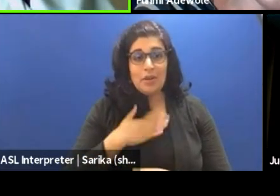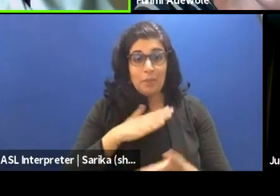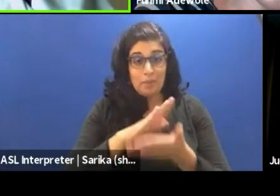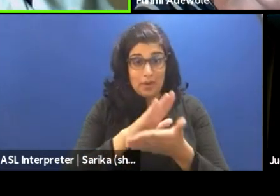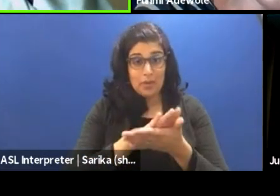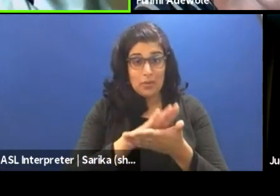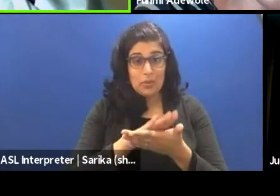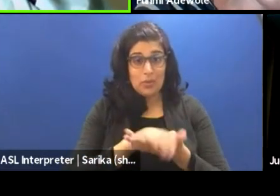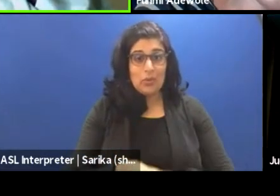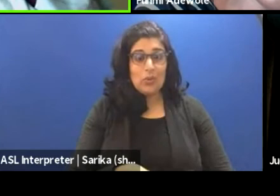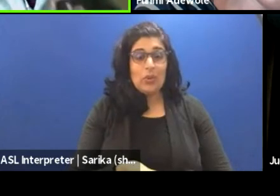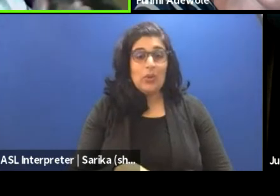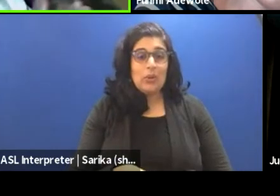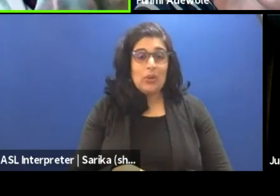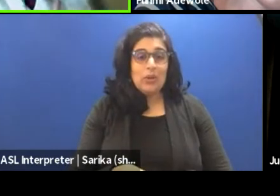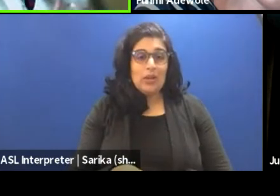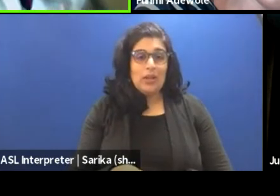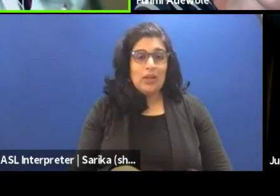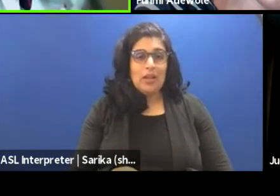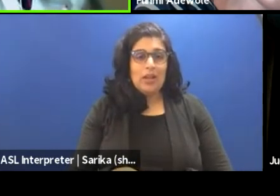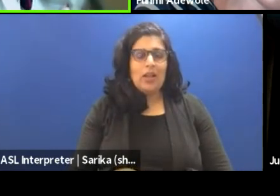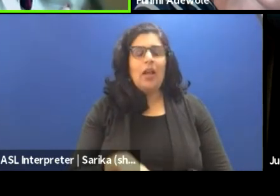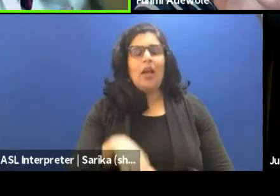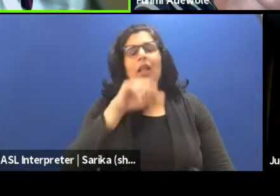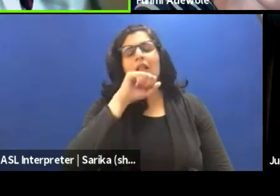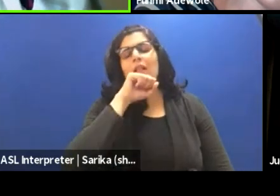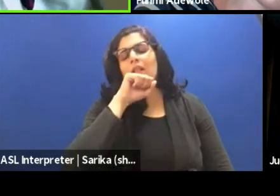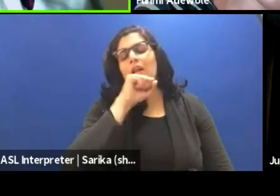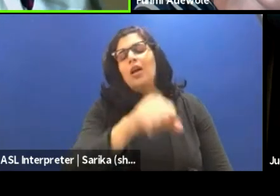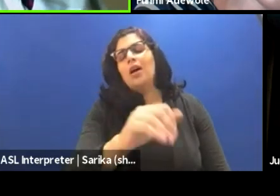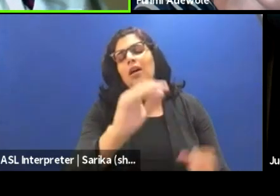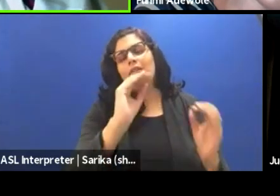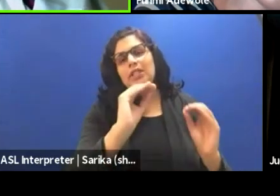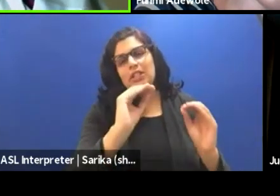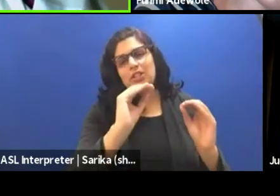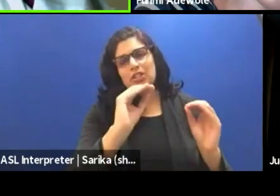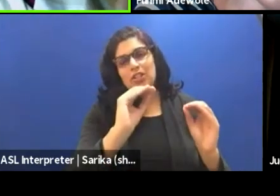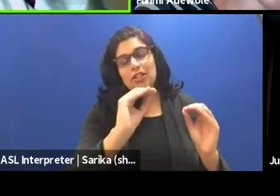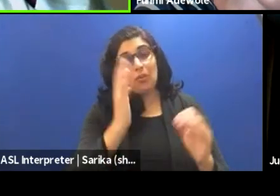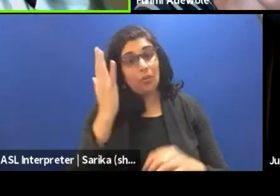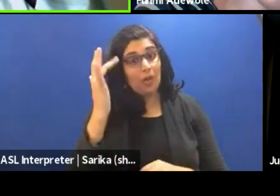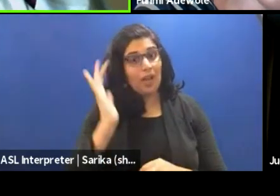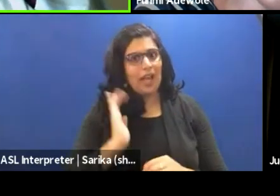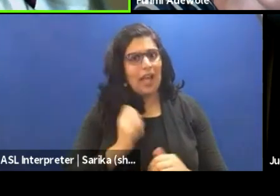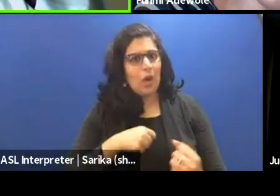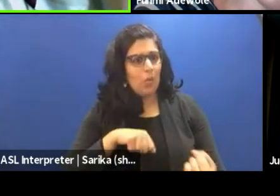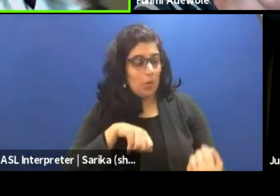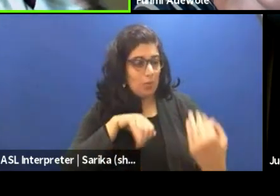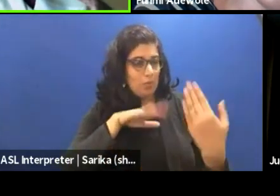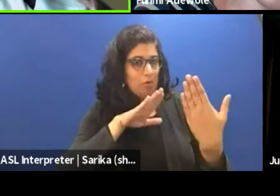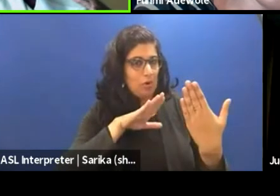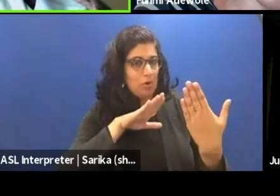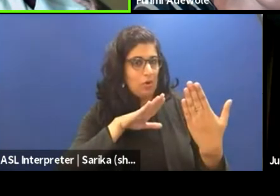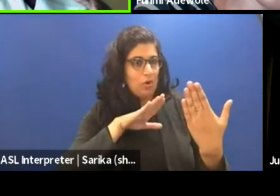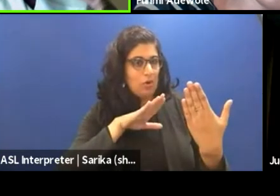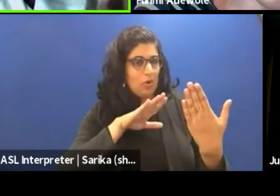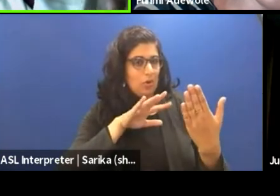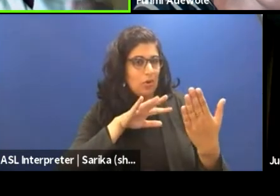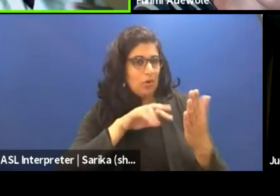I love teaching because our approach is to bring the Western